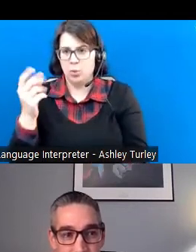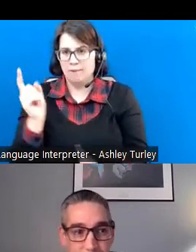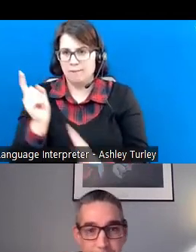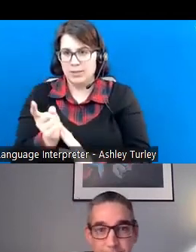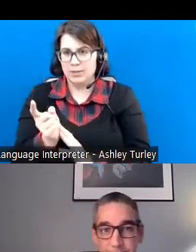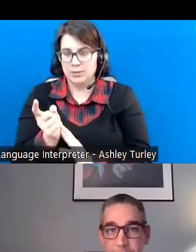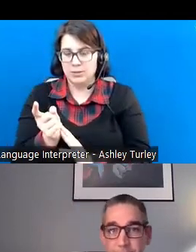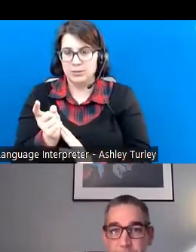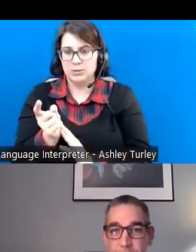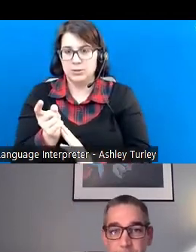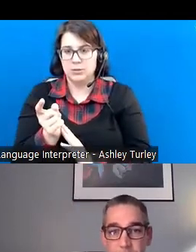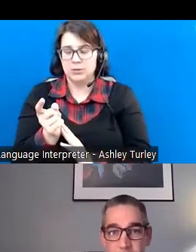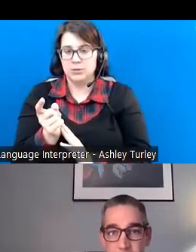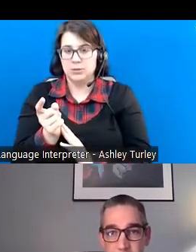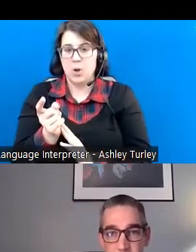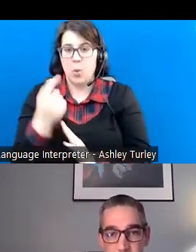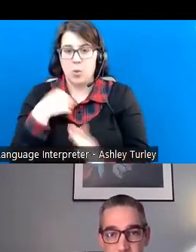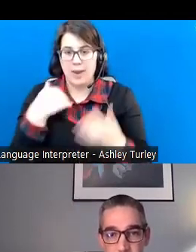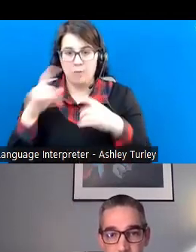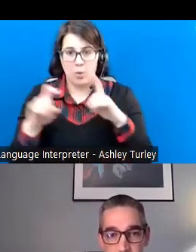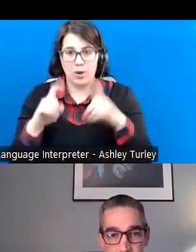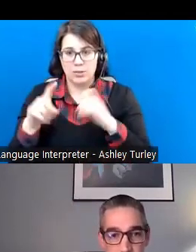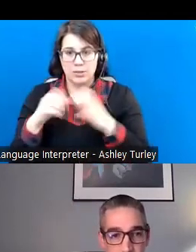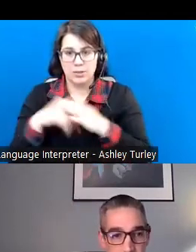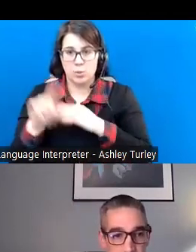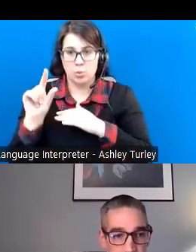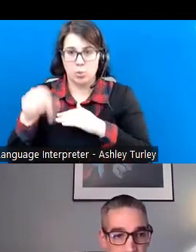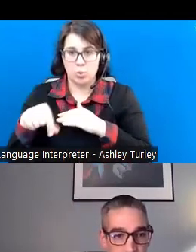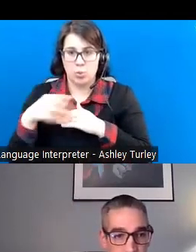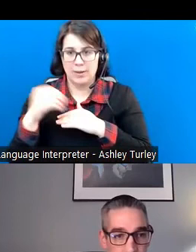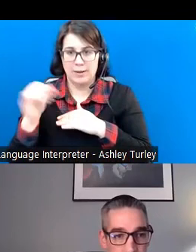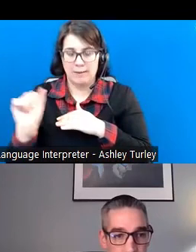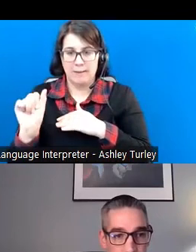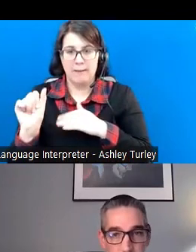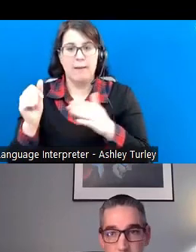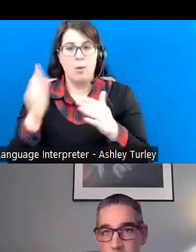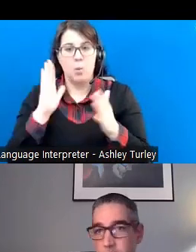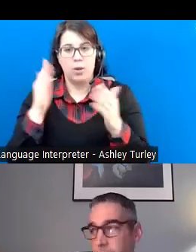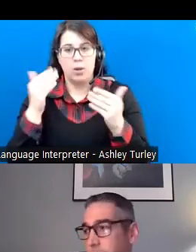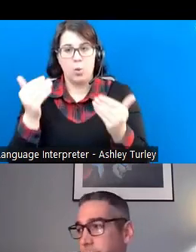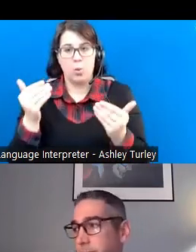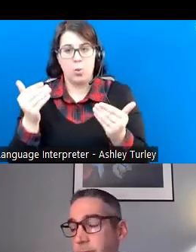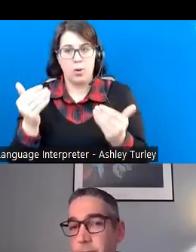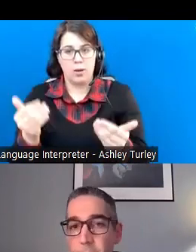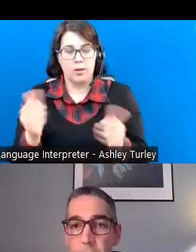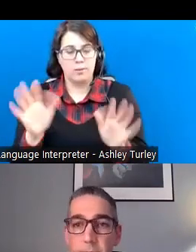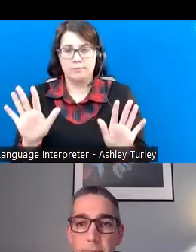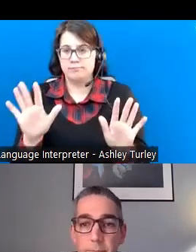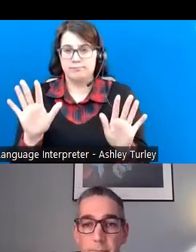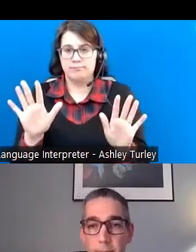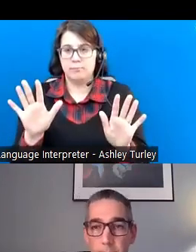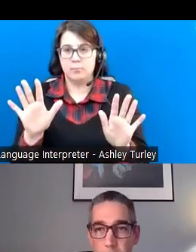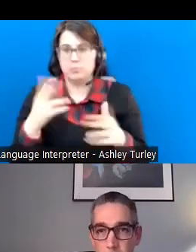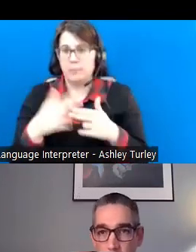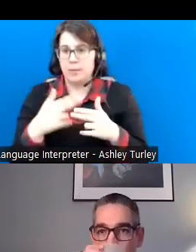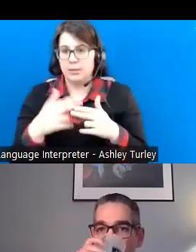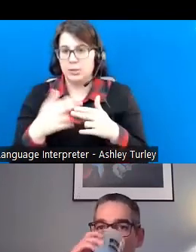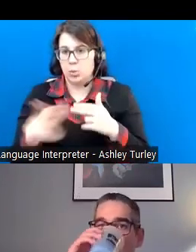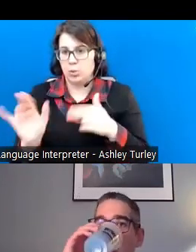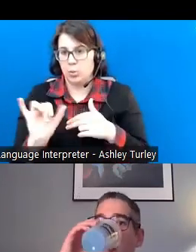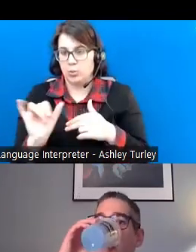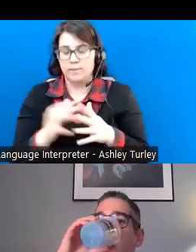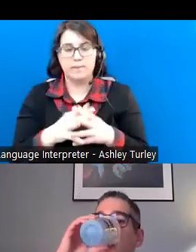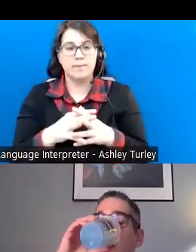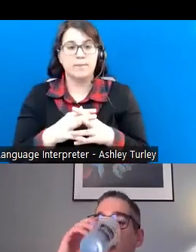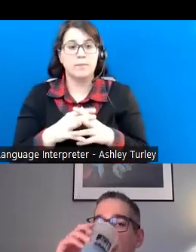we do have some questions in the Q&A, so let's go ahead, and I'll leave this. Okay, let me mention this real quick, too. All